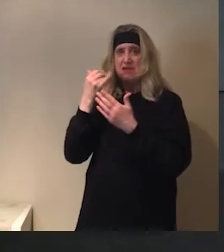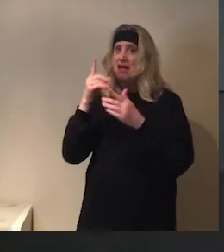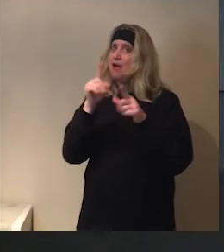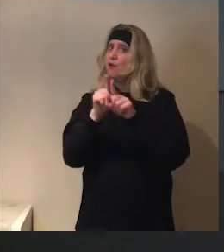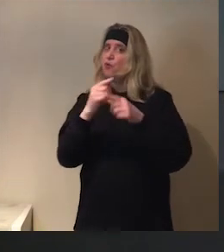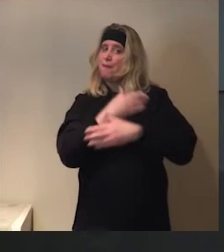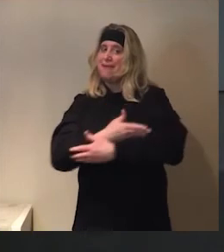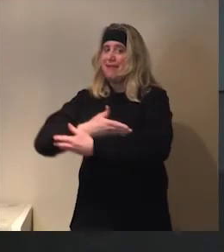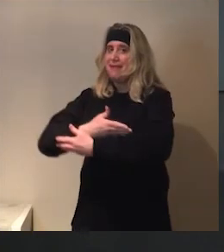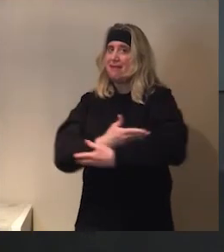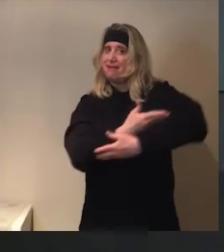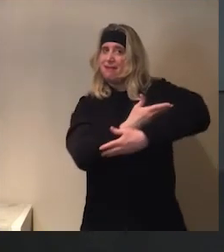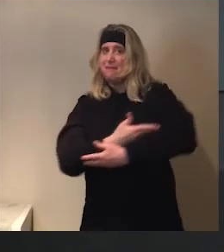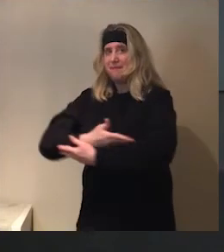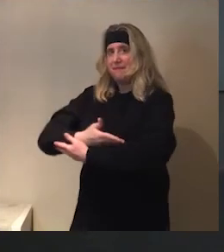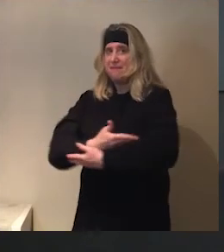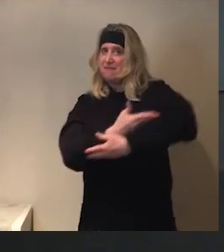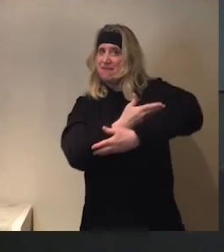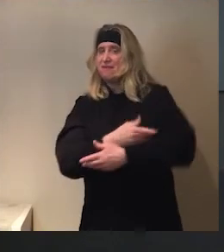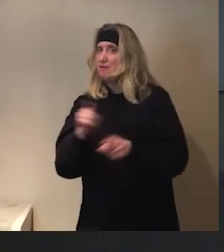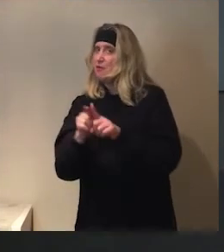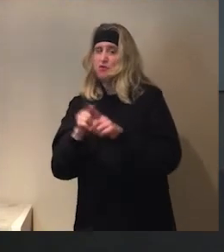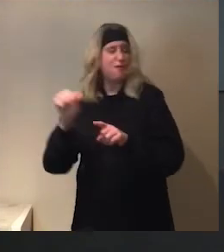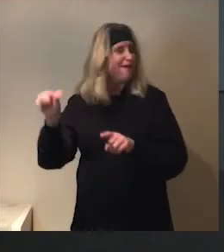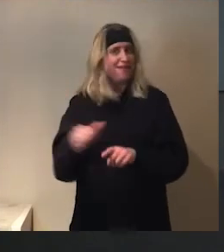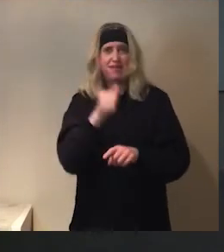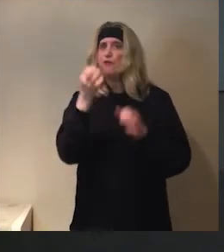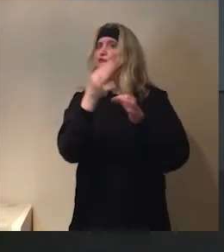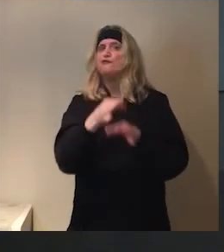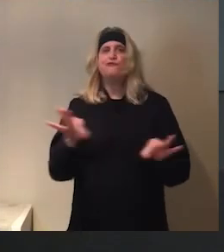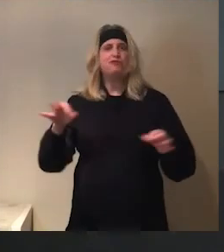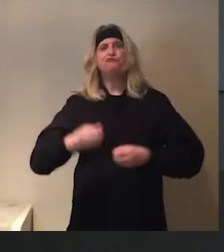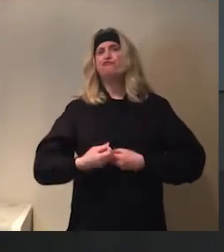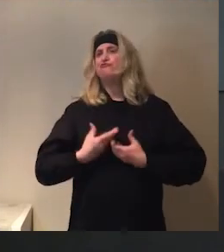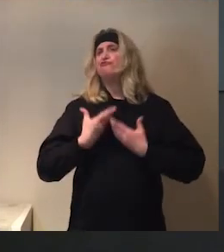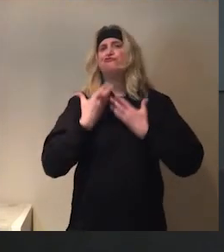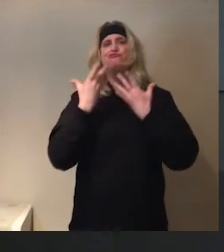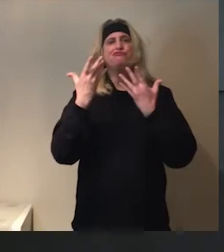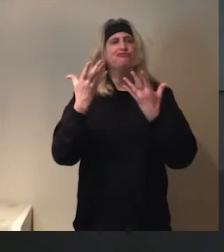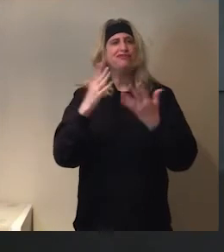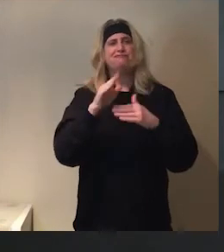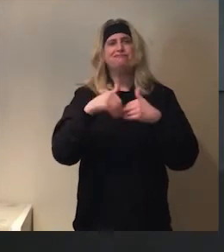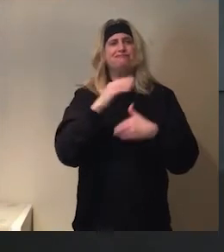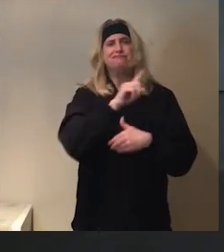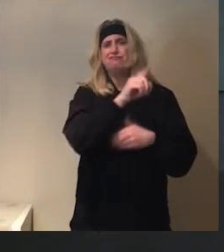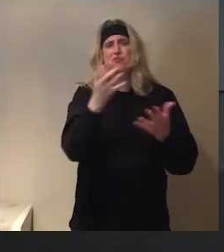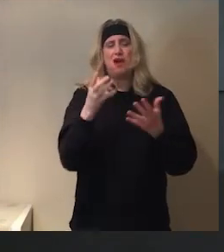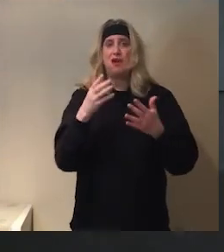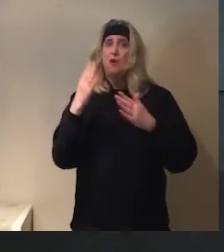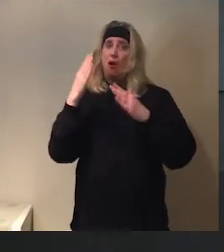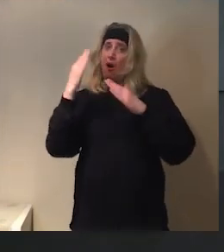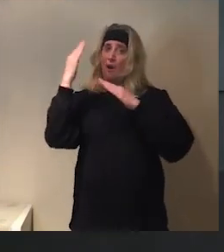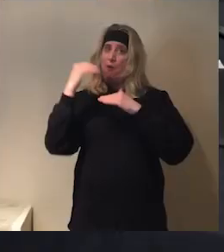And the babies. We can make the babies. We can do anything. We're free to express ourselves. Okay. I hope you enjoyed